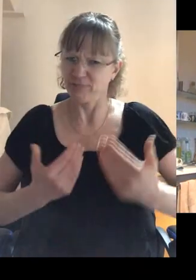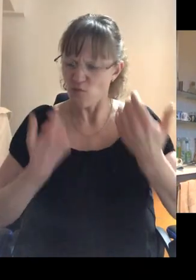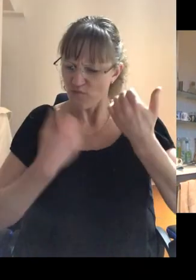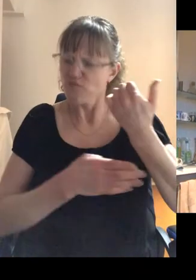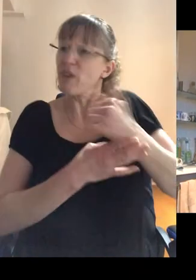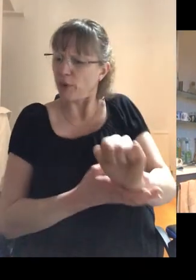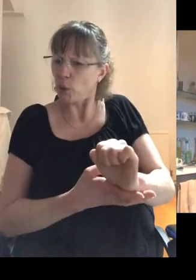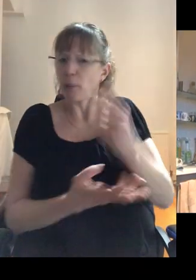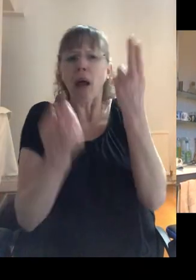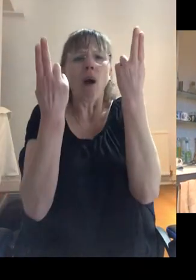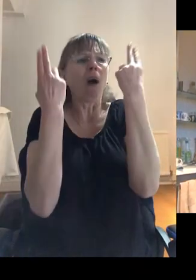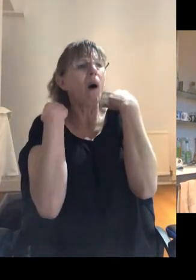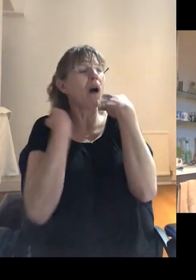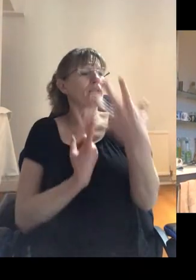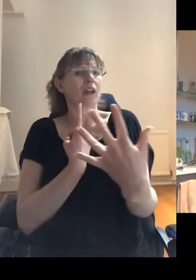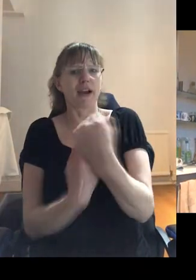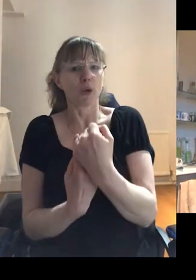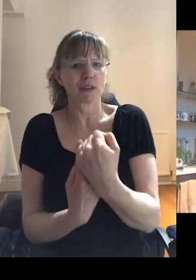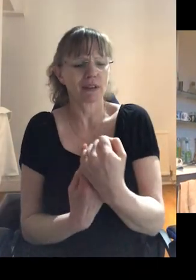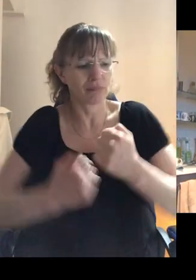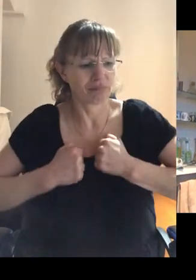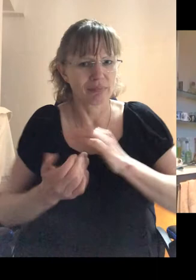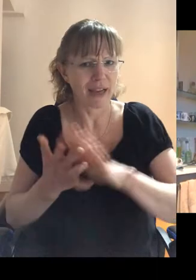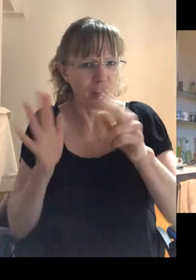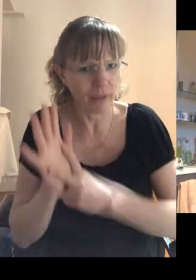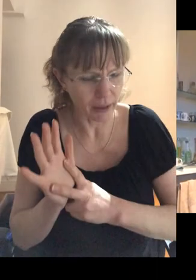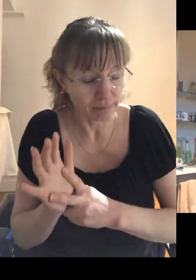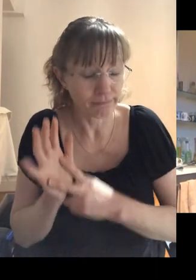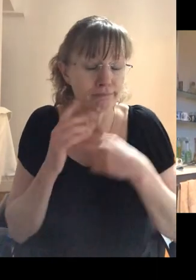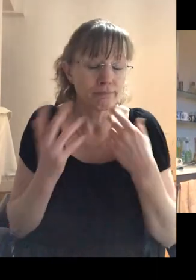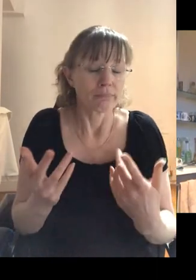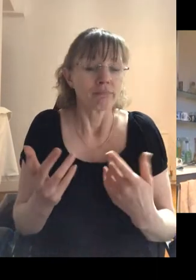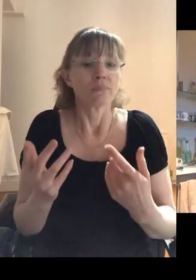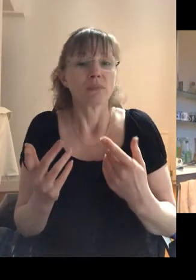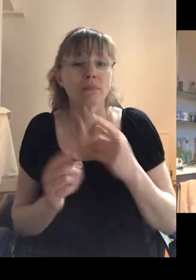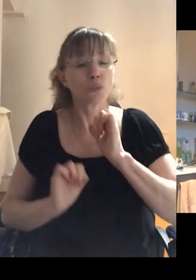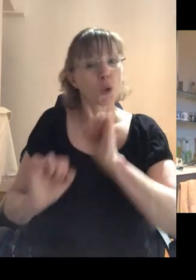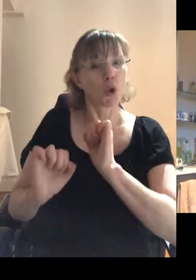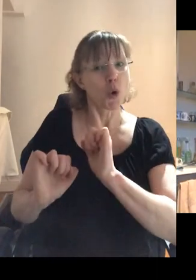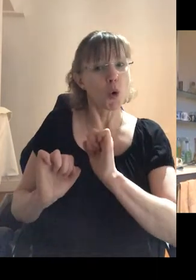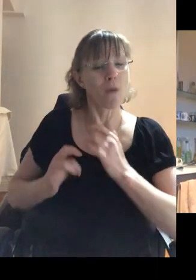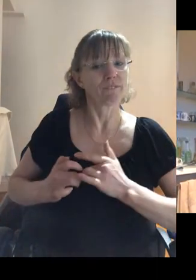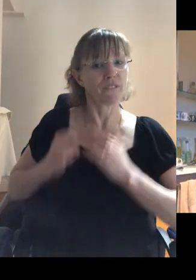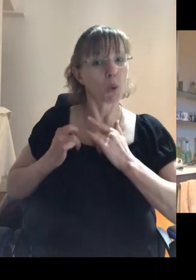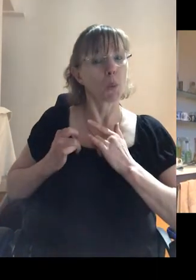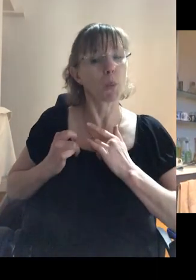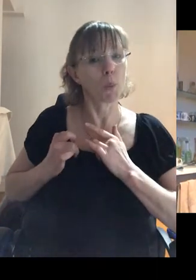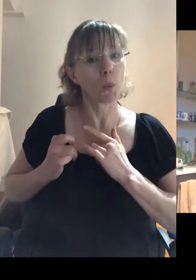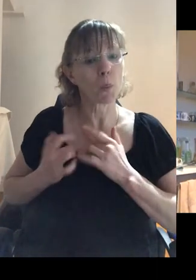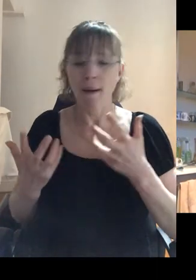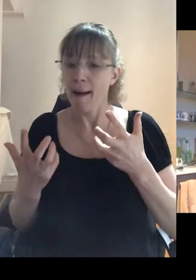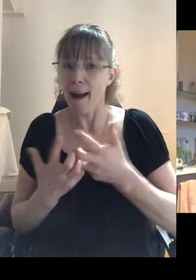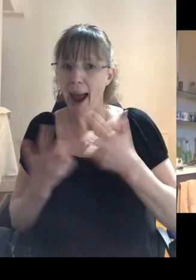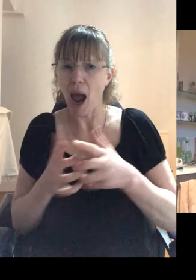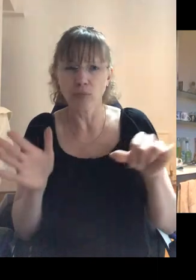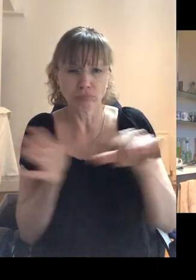refuses to be cowed by their diagnosis. And so, you know, what, what's your take on how,